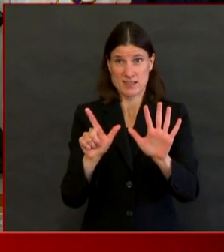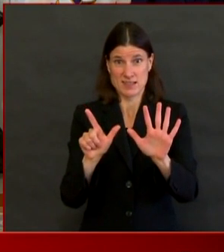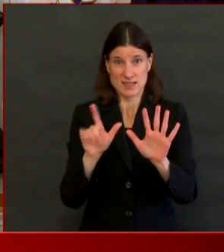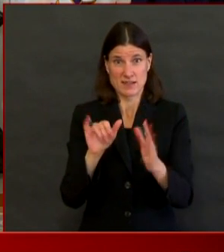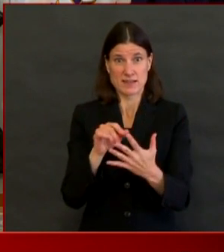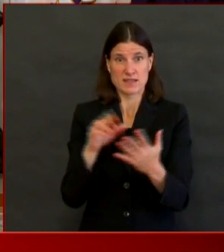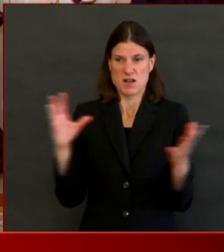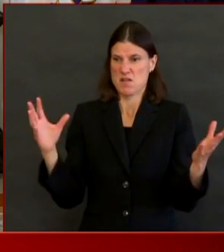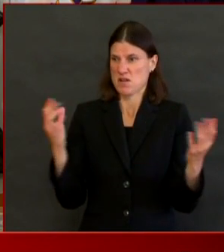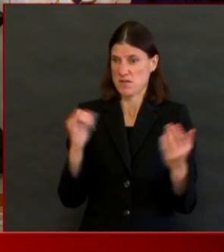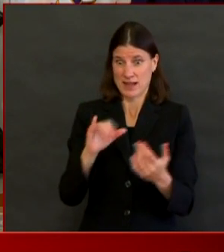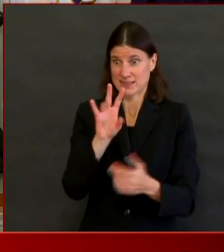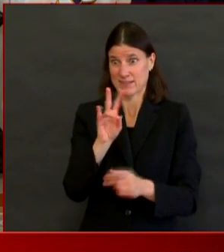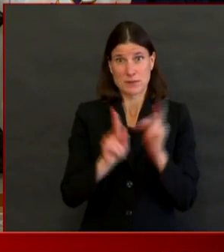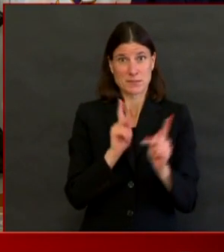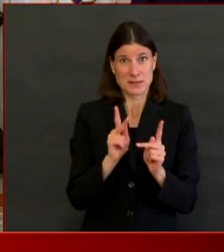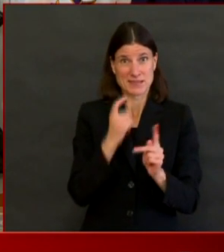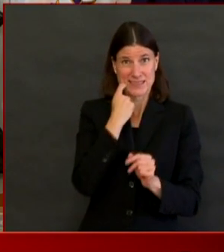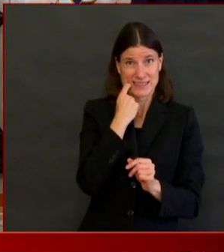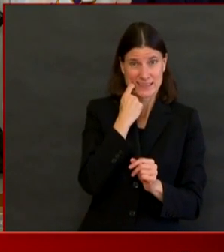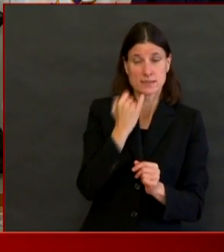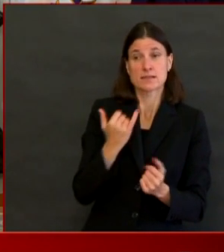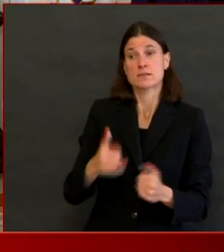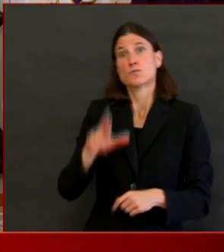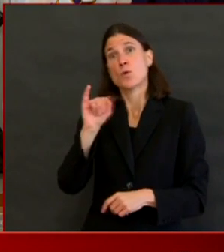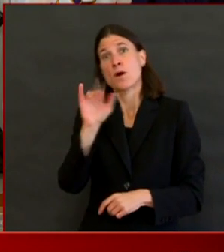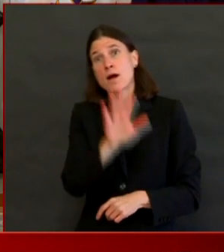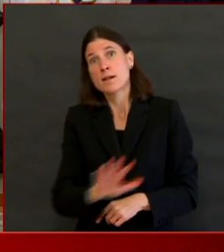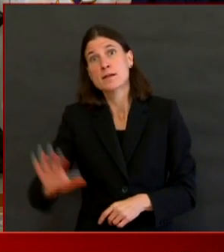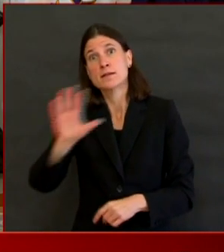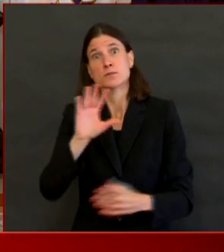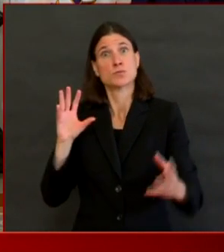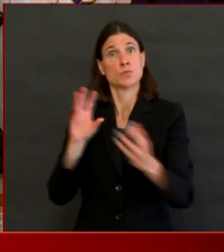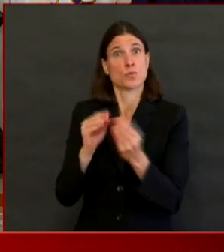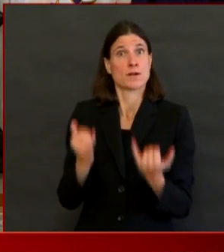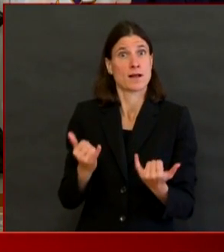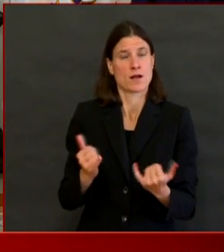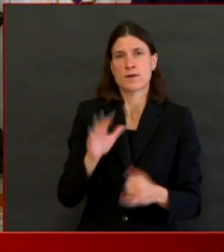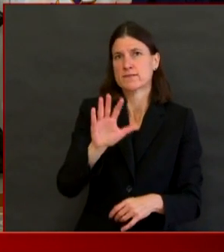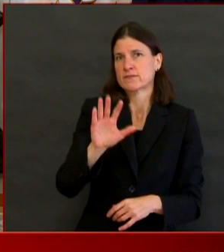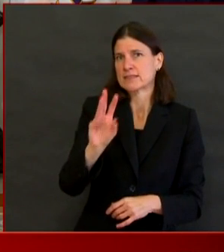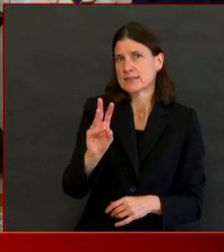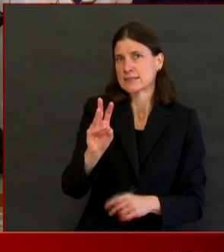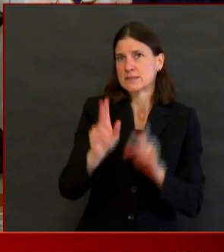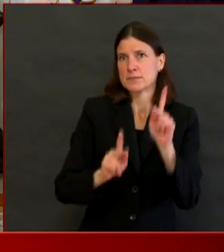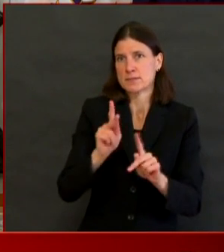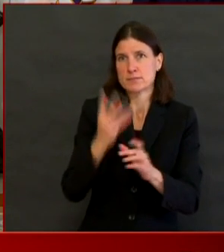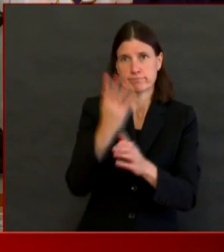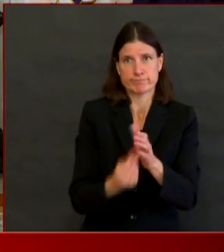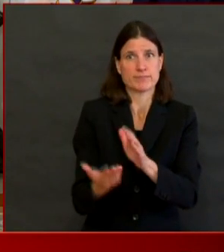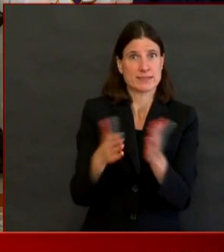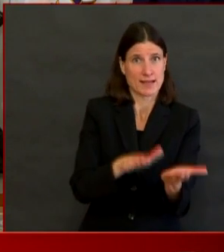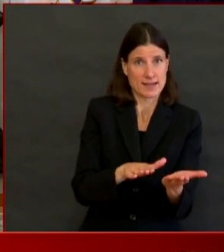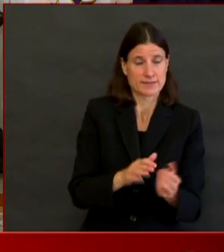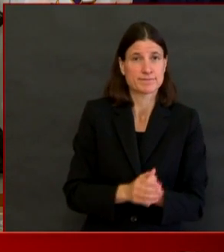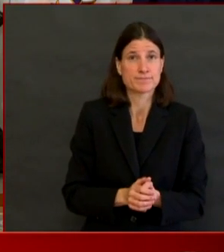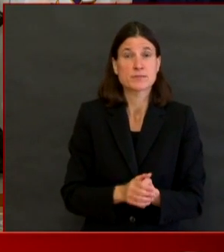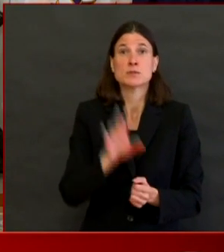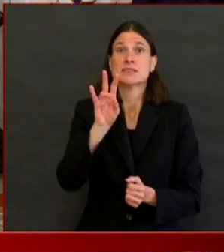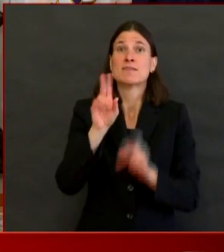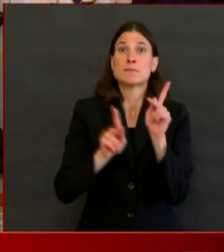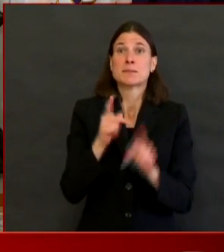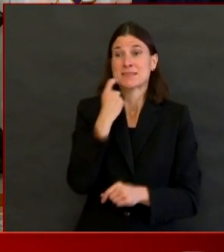people who passed away was in their 50s. One person was in their 60s, and the other five were in their